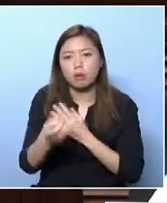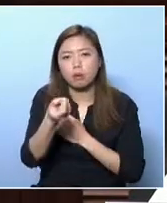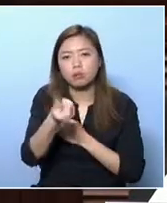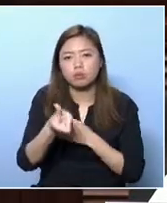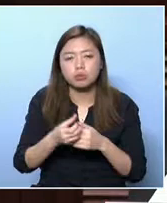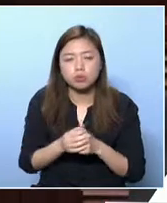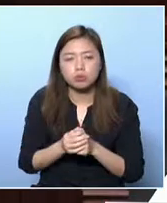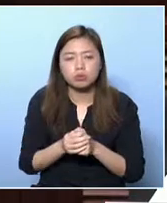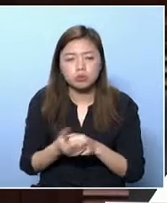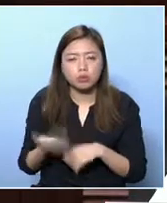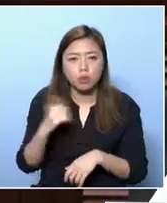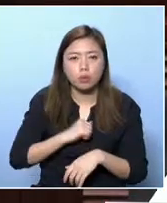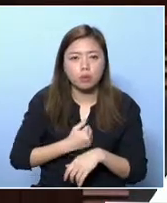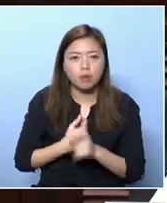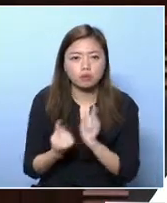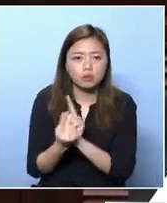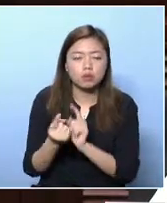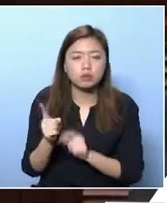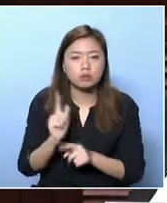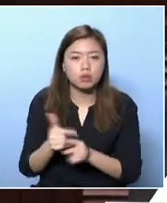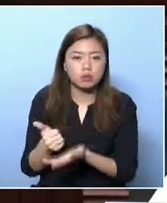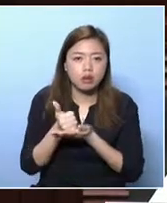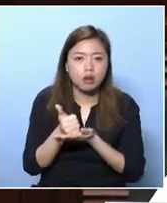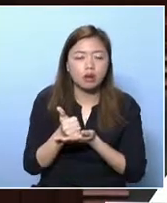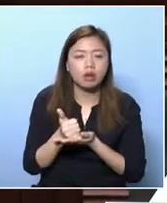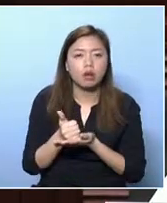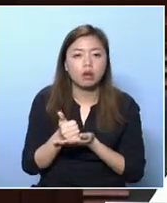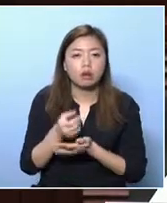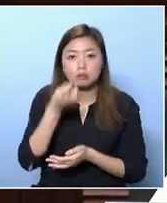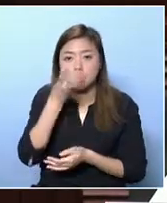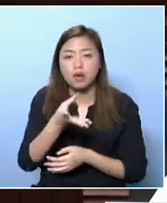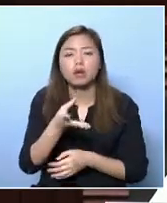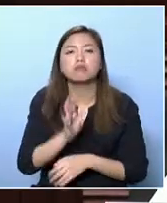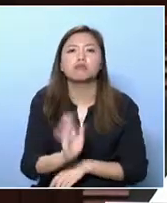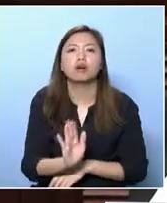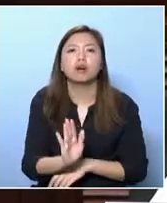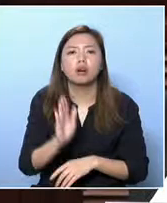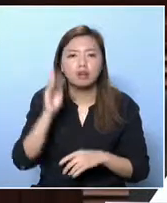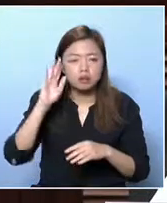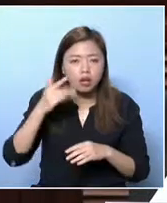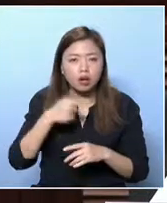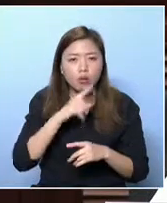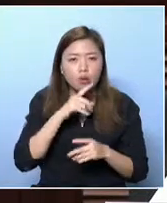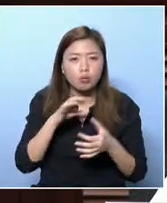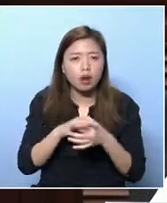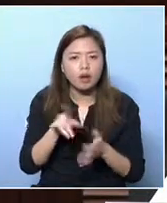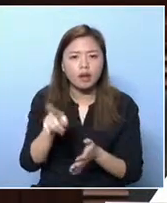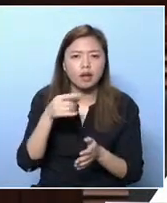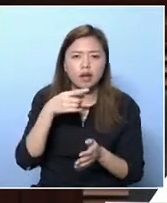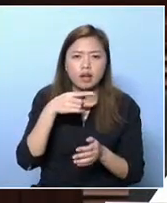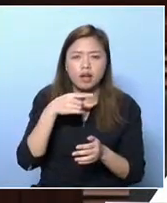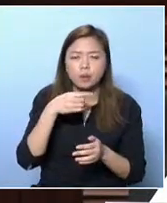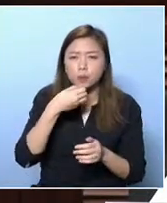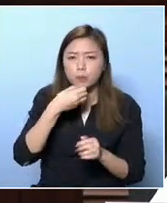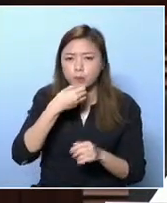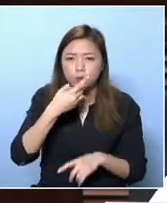options are limited to them. When we talk to employers, many times they do not want to hire